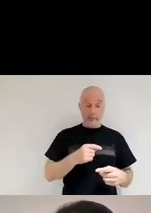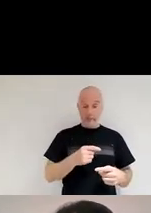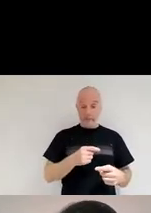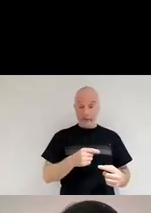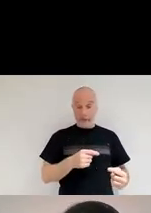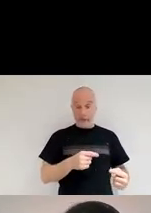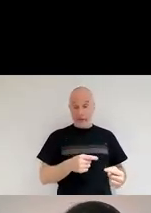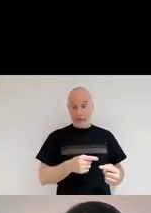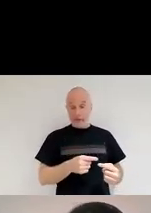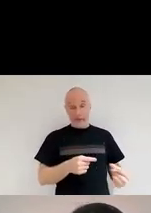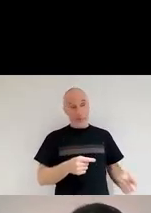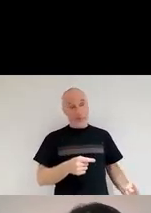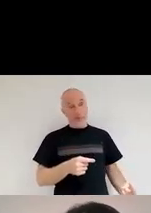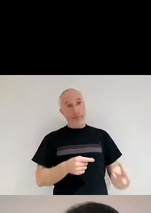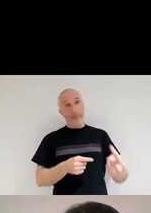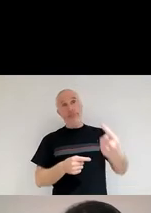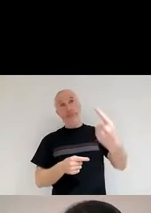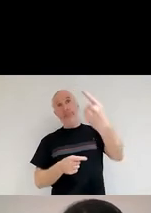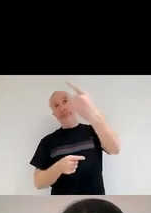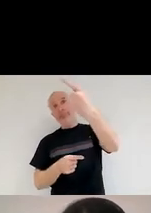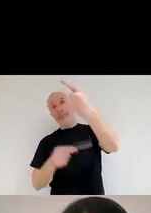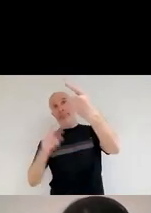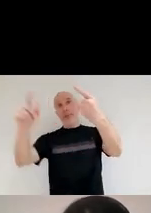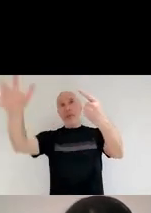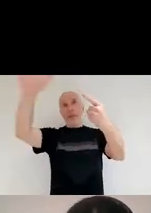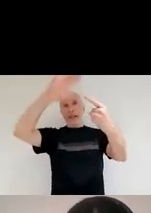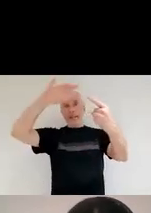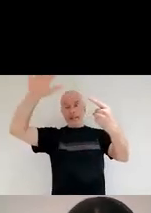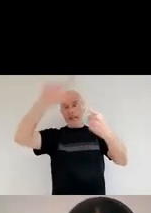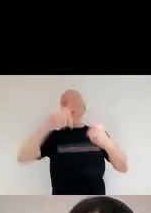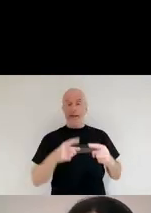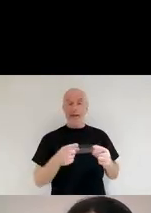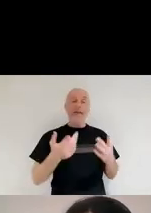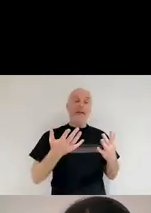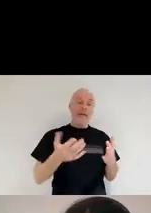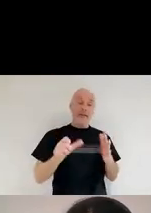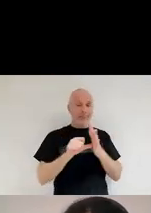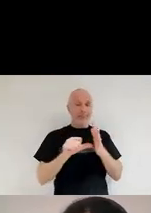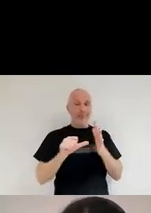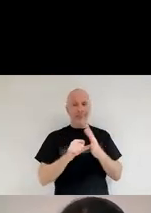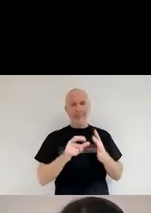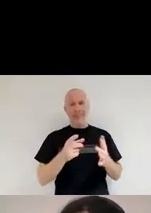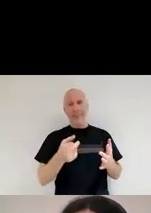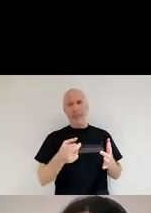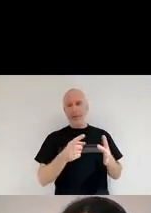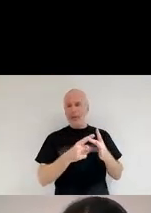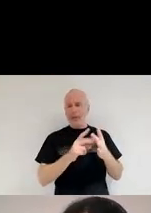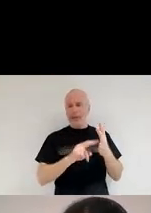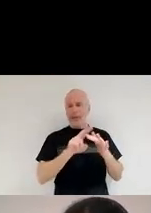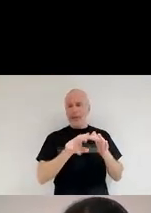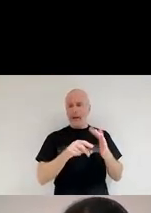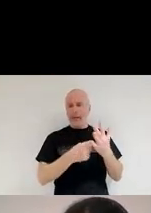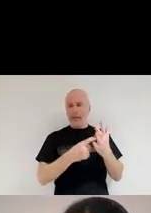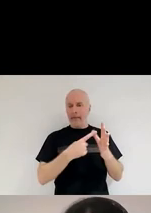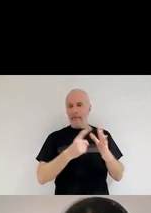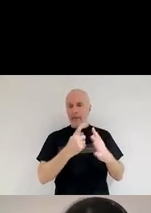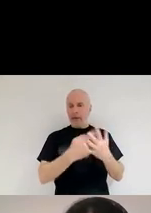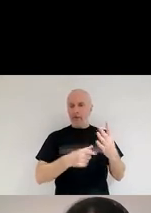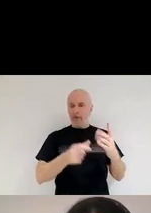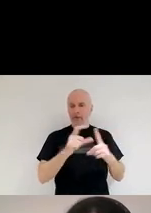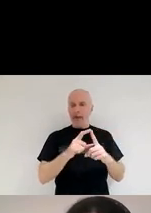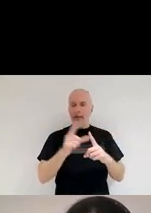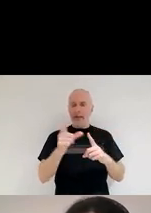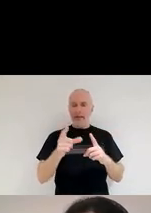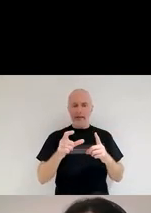in sending anything to space, but an infrared is even more complicated. Because you remember when I told you that everything that has a temperature in the